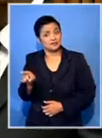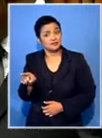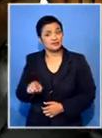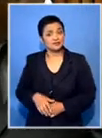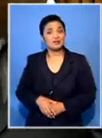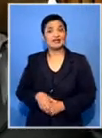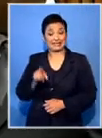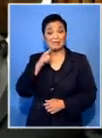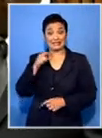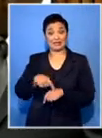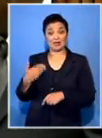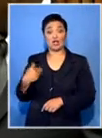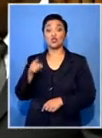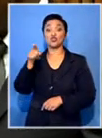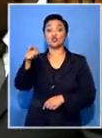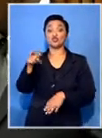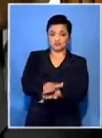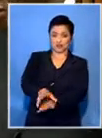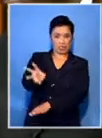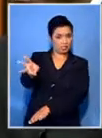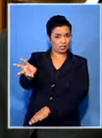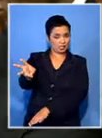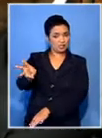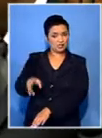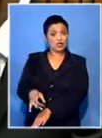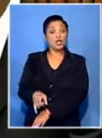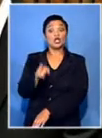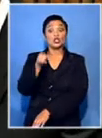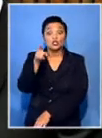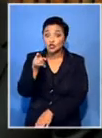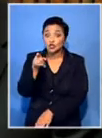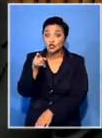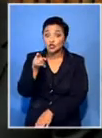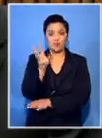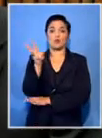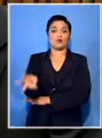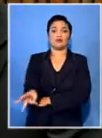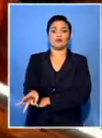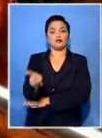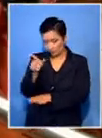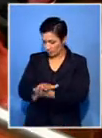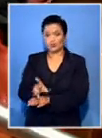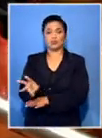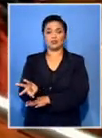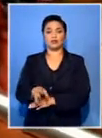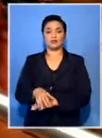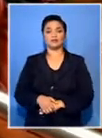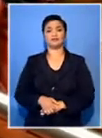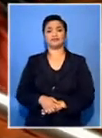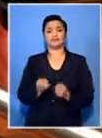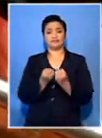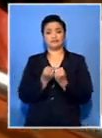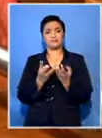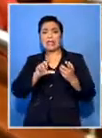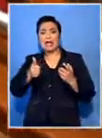victim. At that stage, you're gonna die. You are going to die. You're going to die. Several other